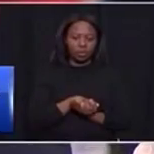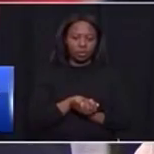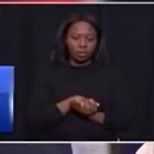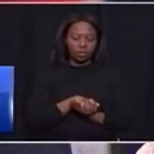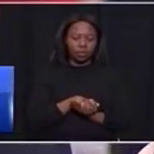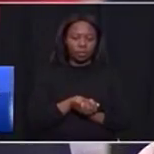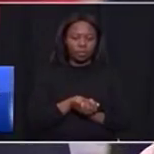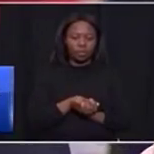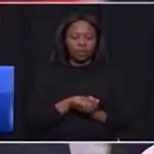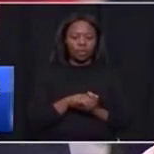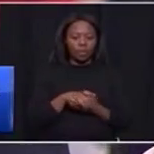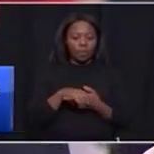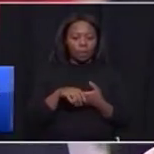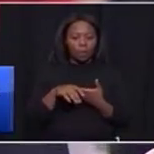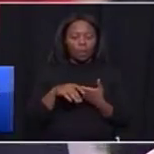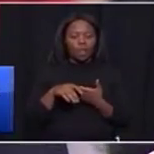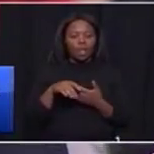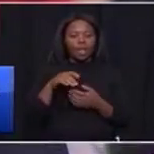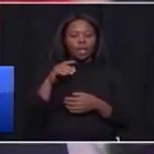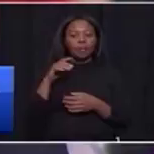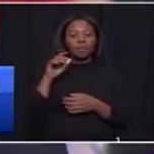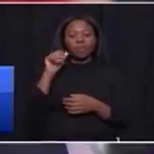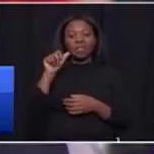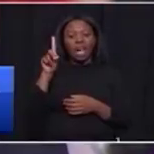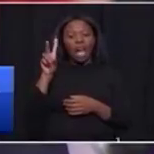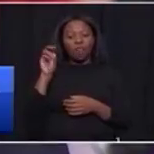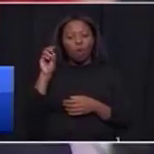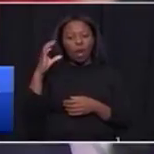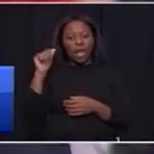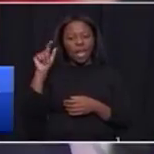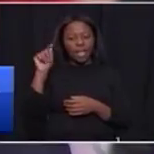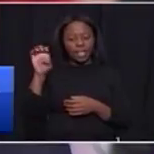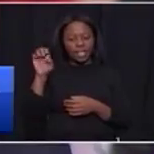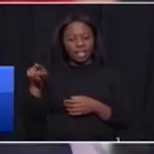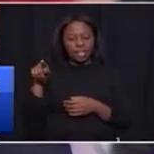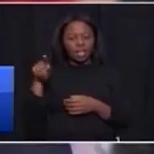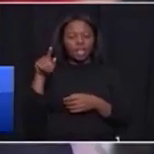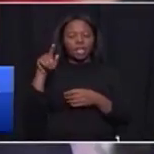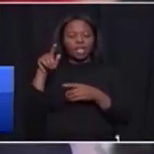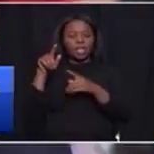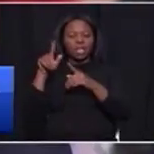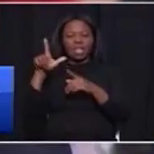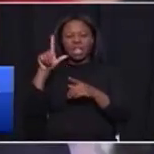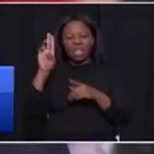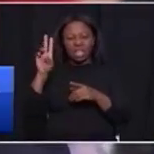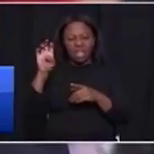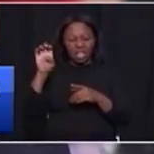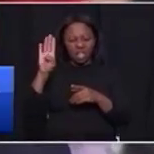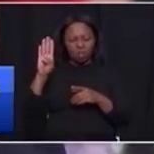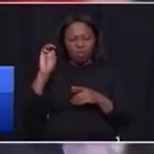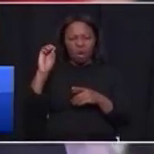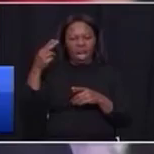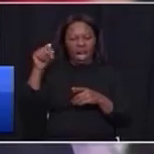Advocate Dubwani Chowarure also sent me the following Facebook message. Please consider